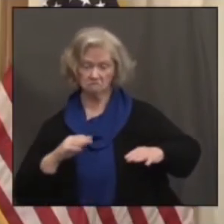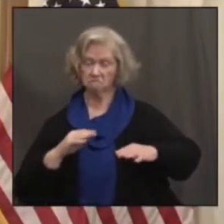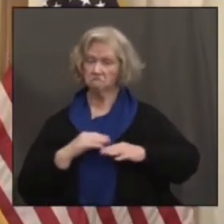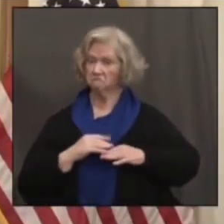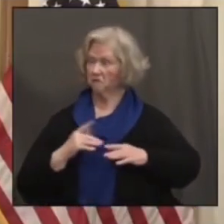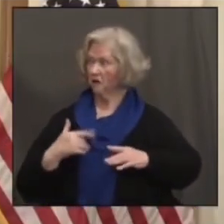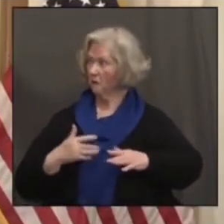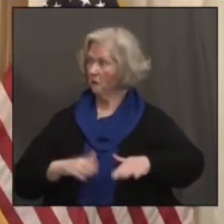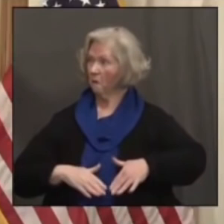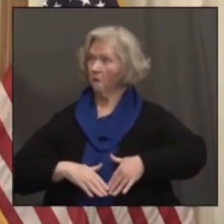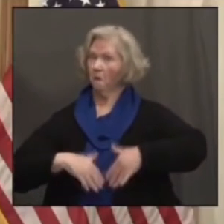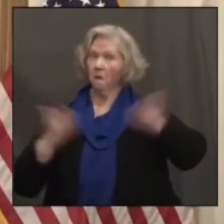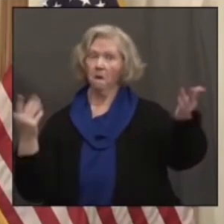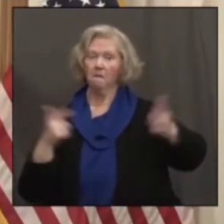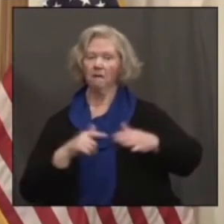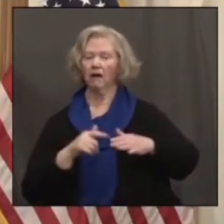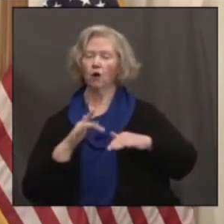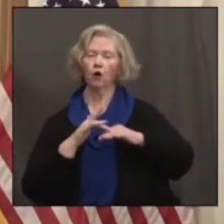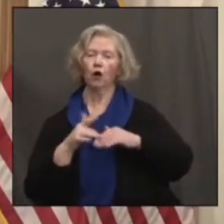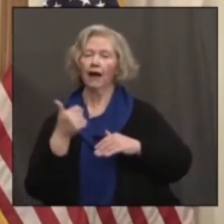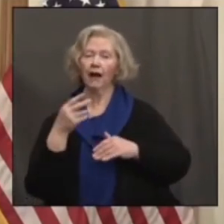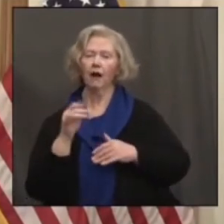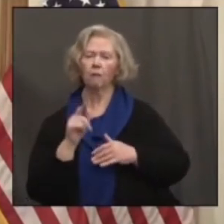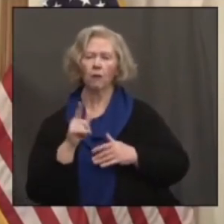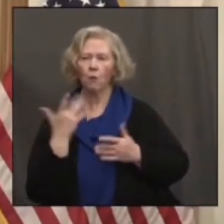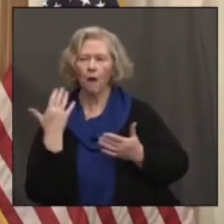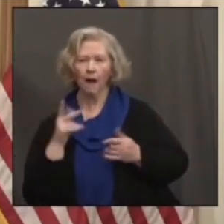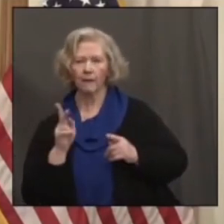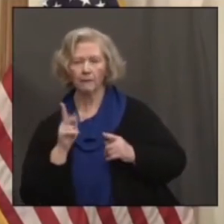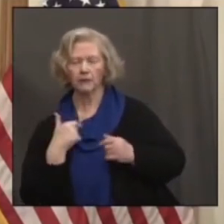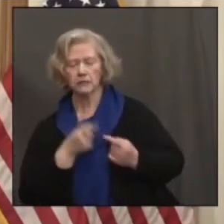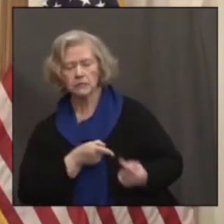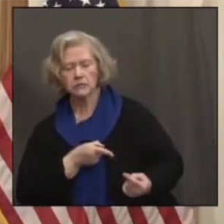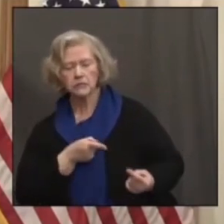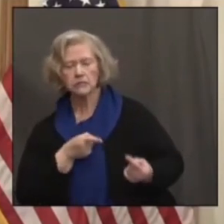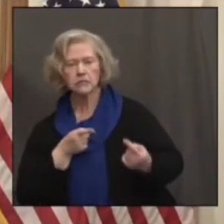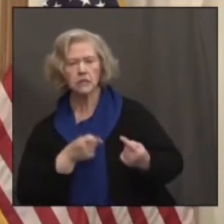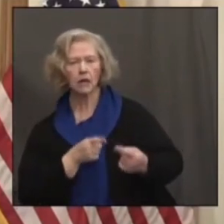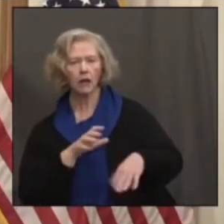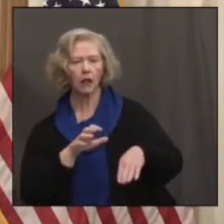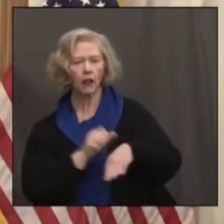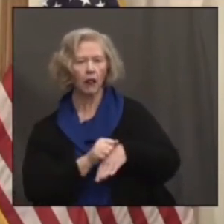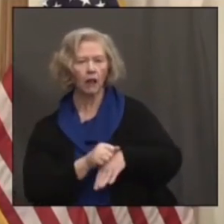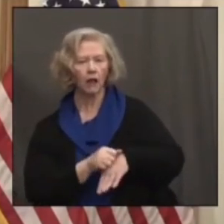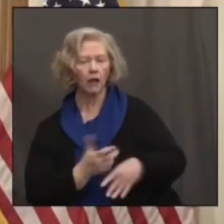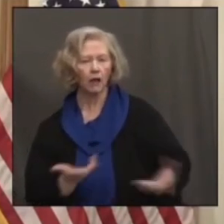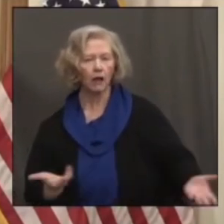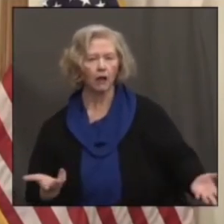early April, why are people still having trouble finding appointments?